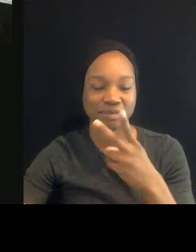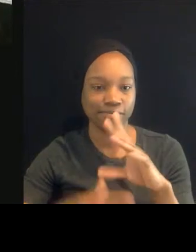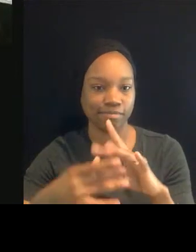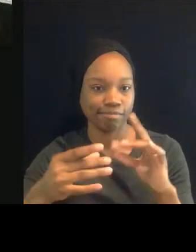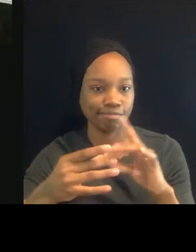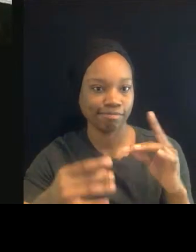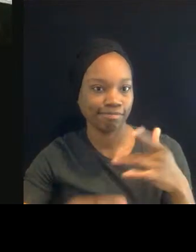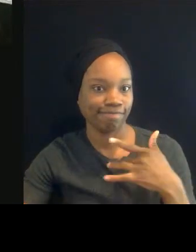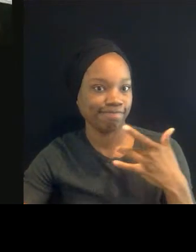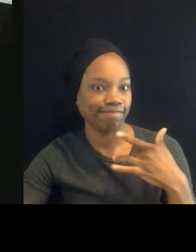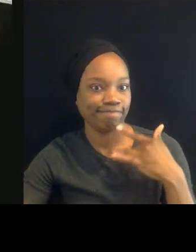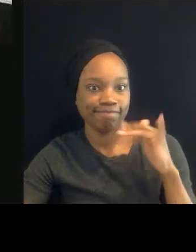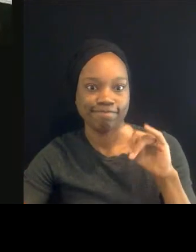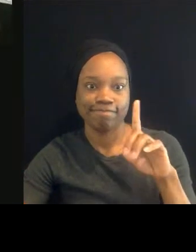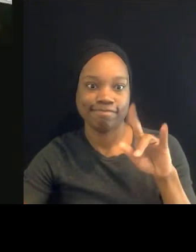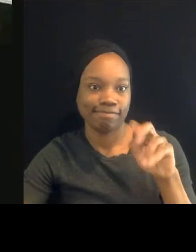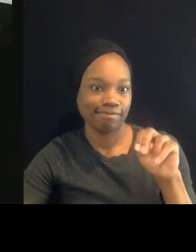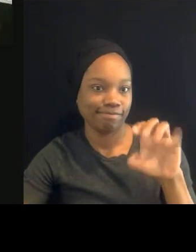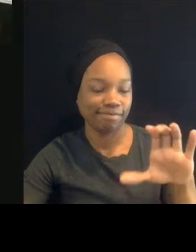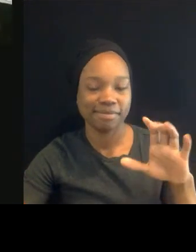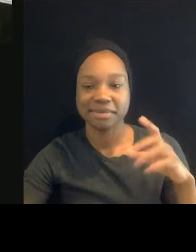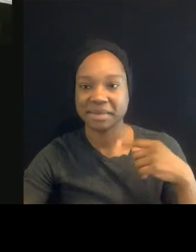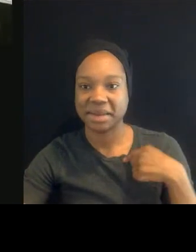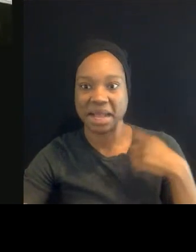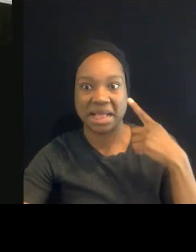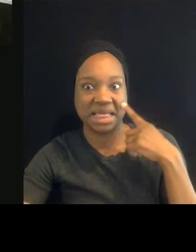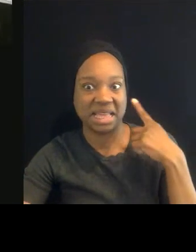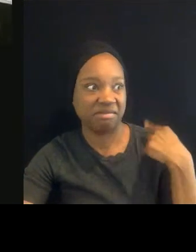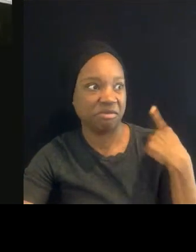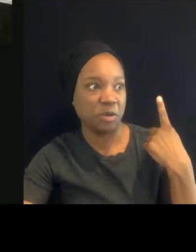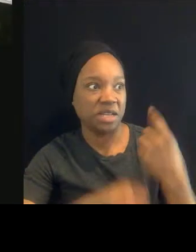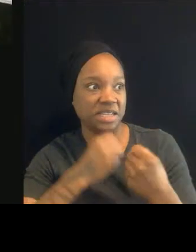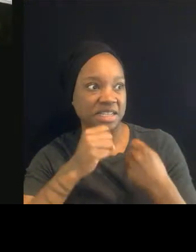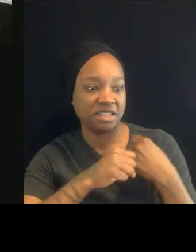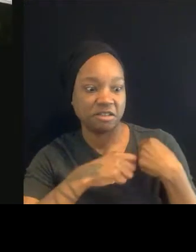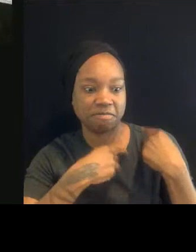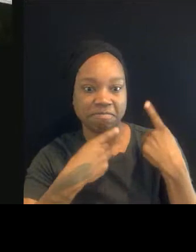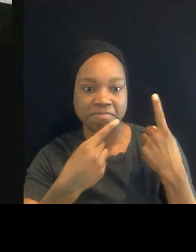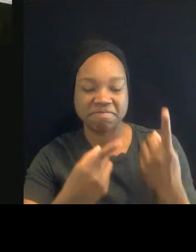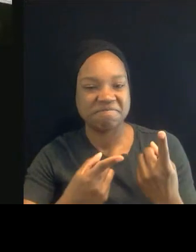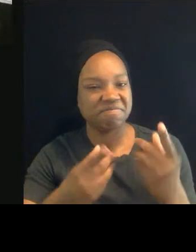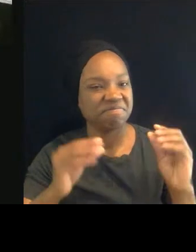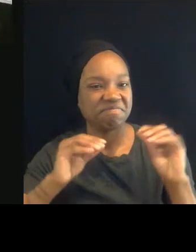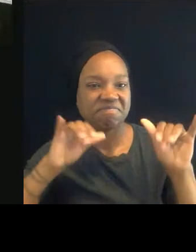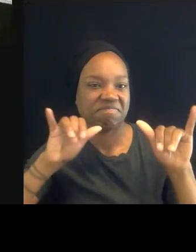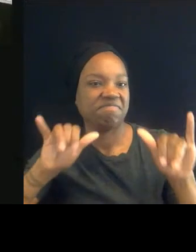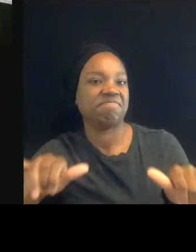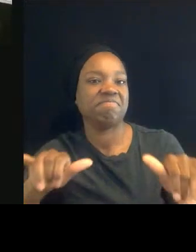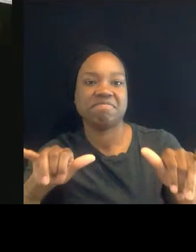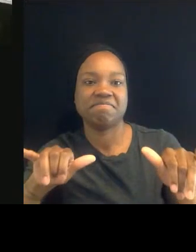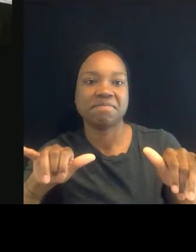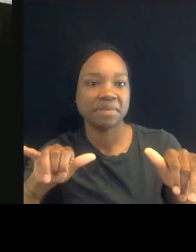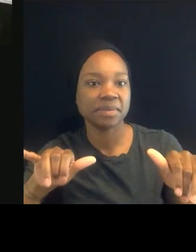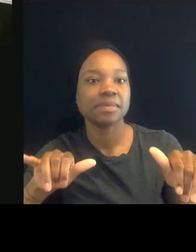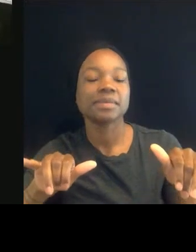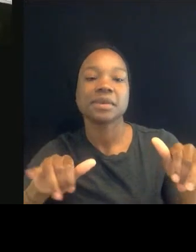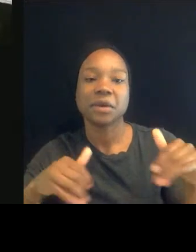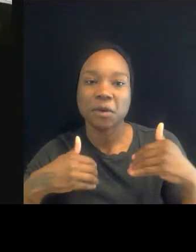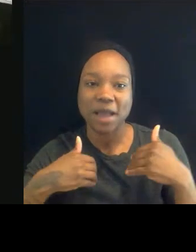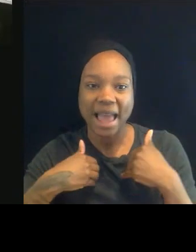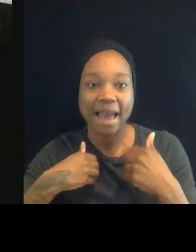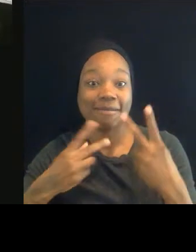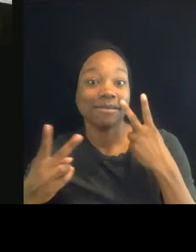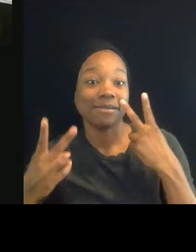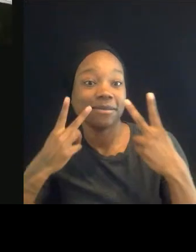can say that everything was the same. Like you, in some ways, had visibility, right? Like there was a space now for, if